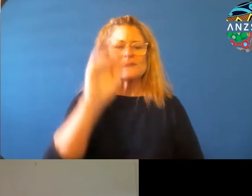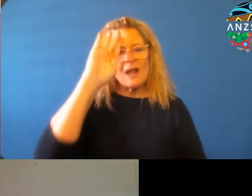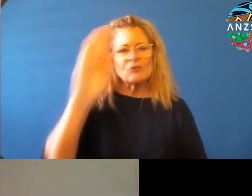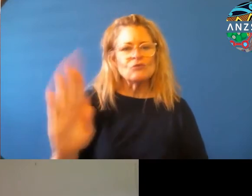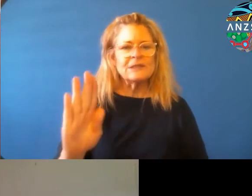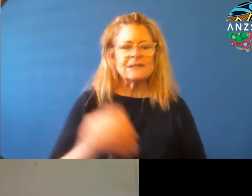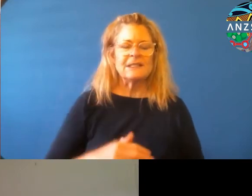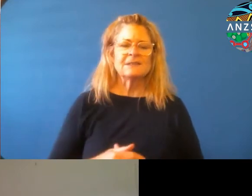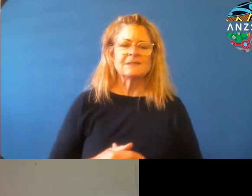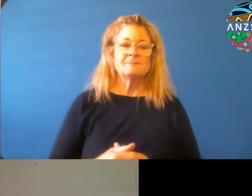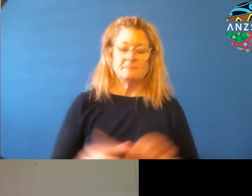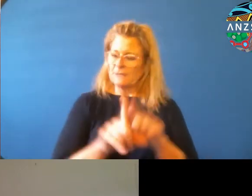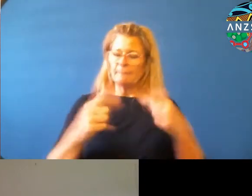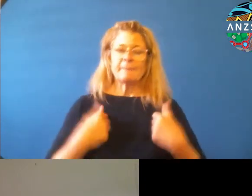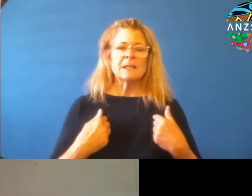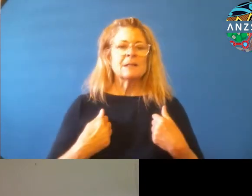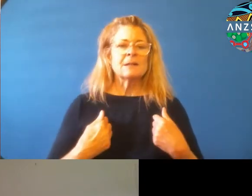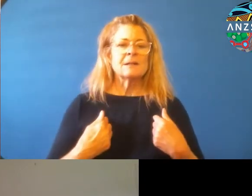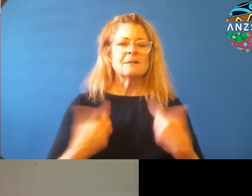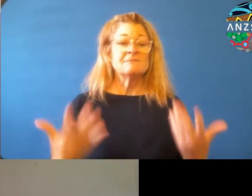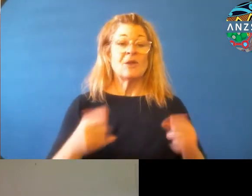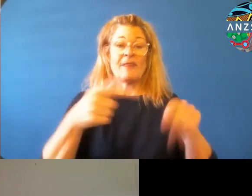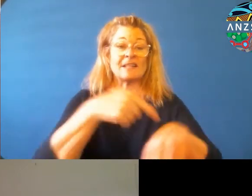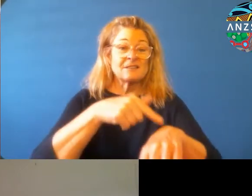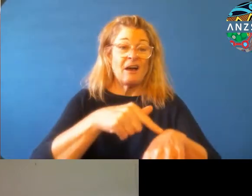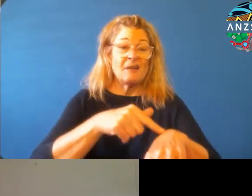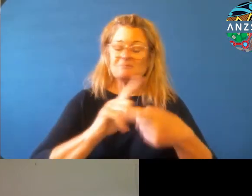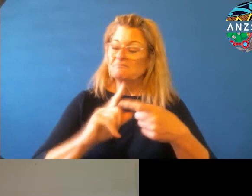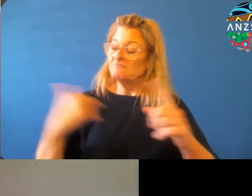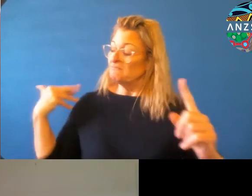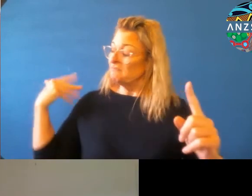uh, and so do I, at the time, and still now today.